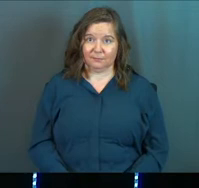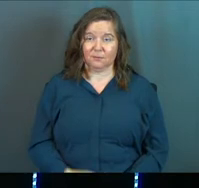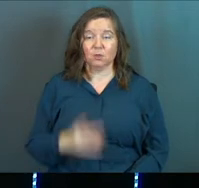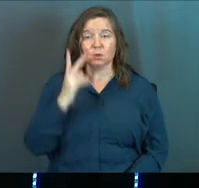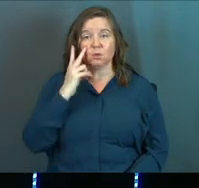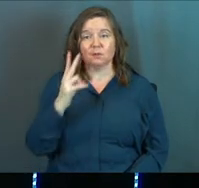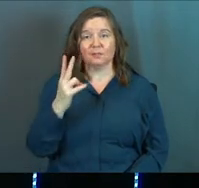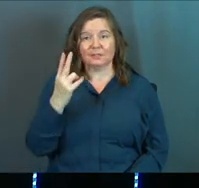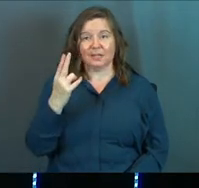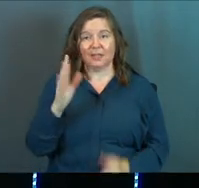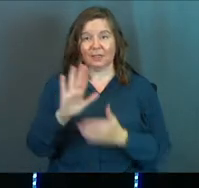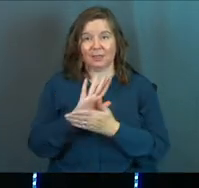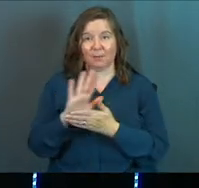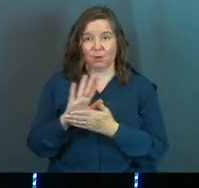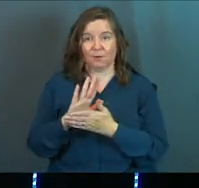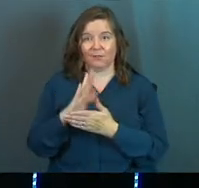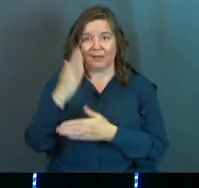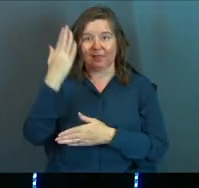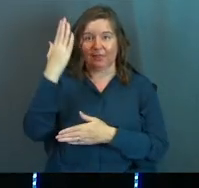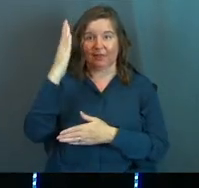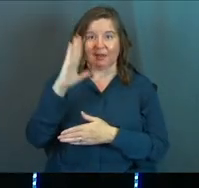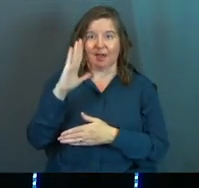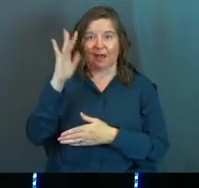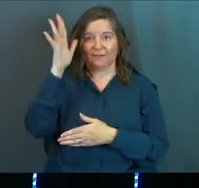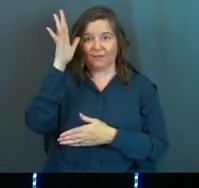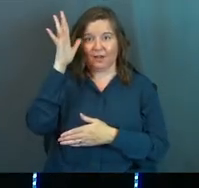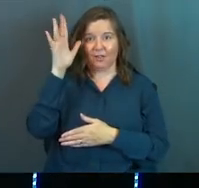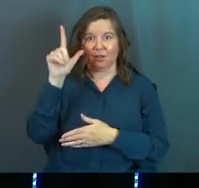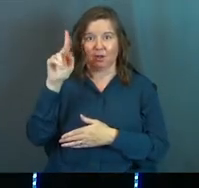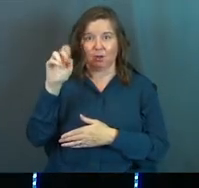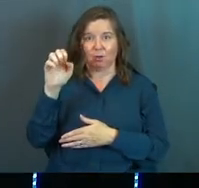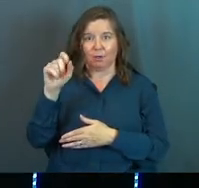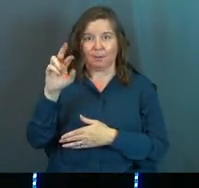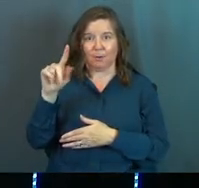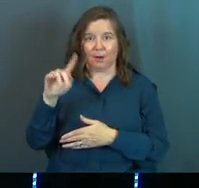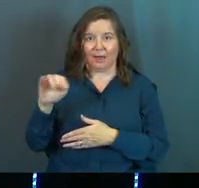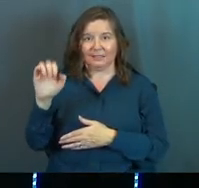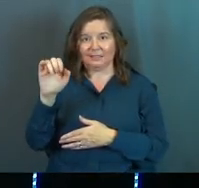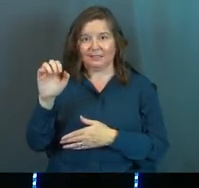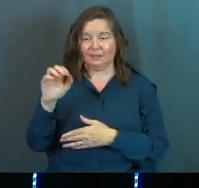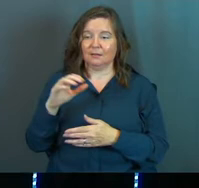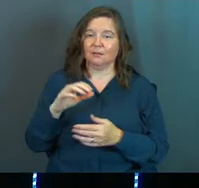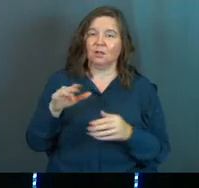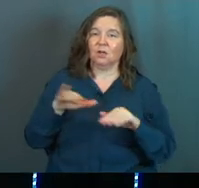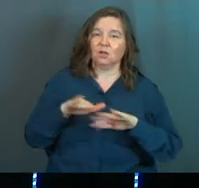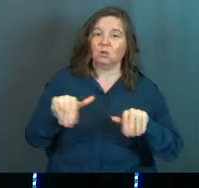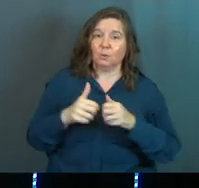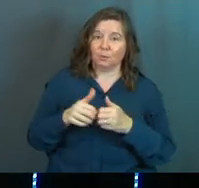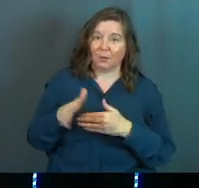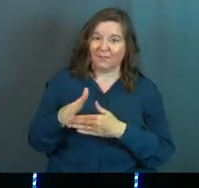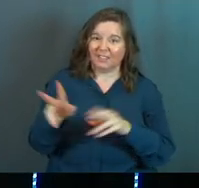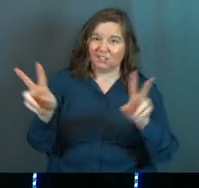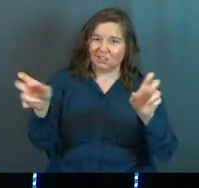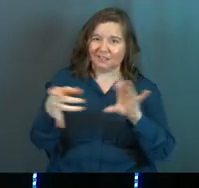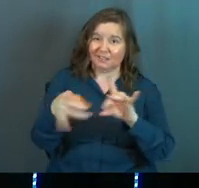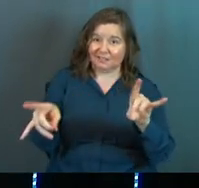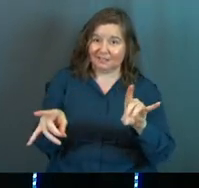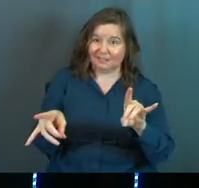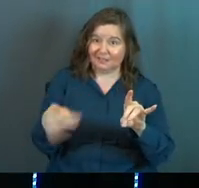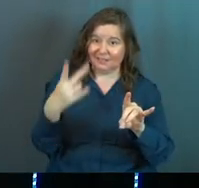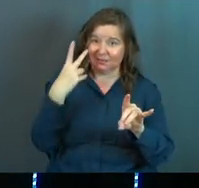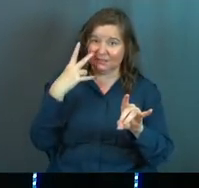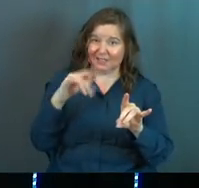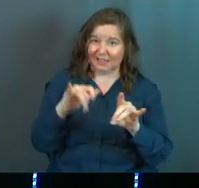You've seen the Godfather before. Luca Brasi swims with the fishes. Yes? Yes.